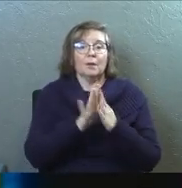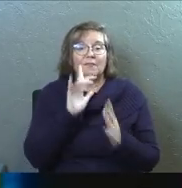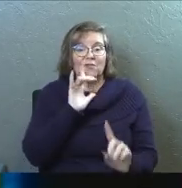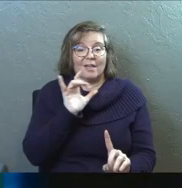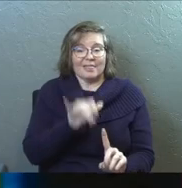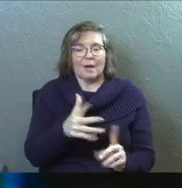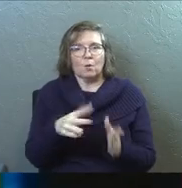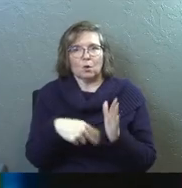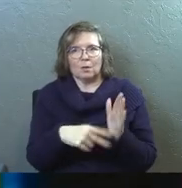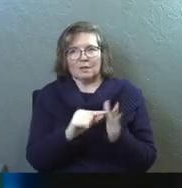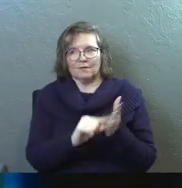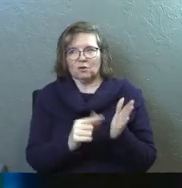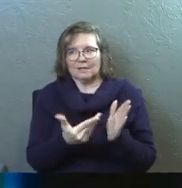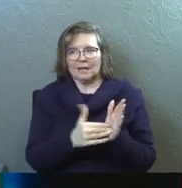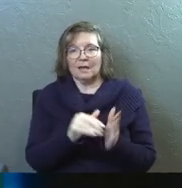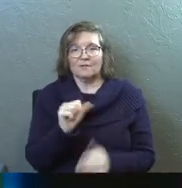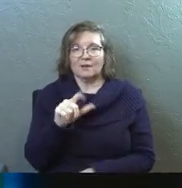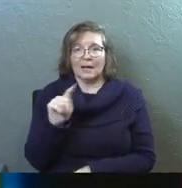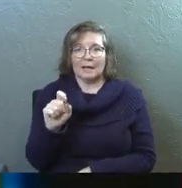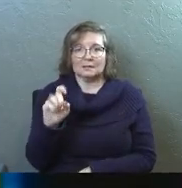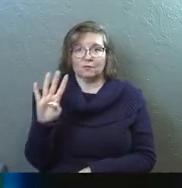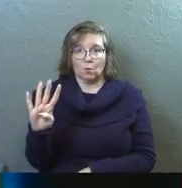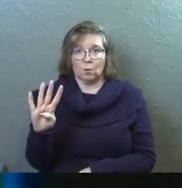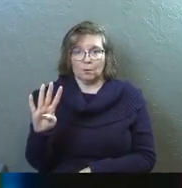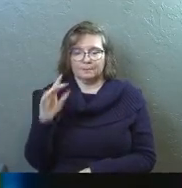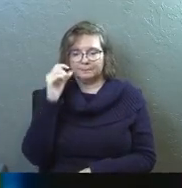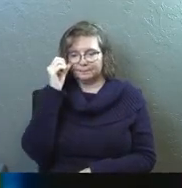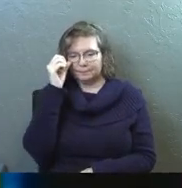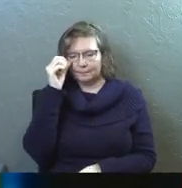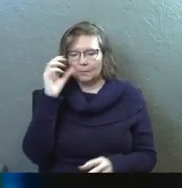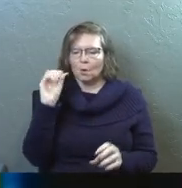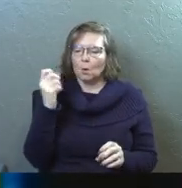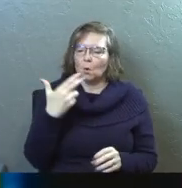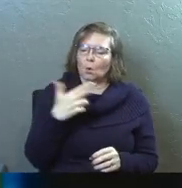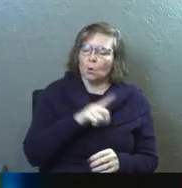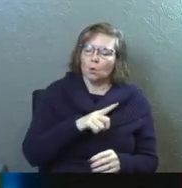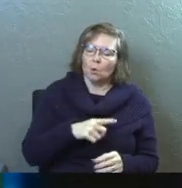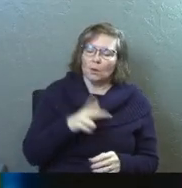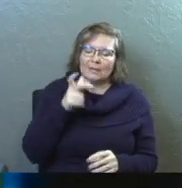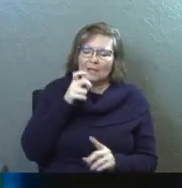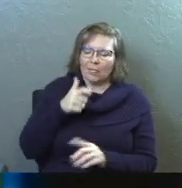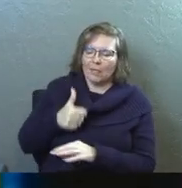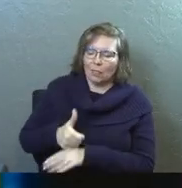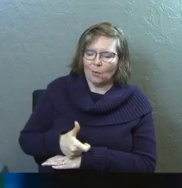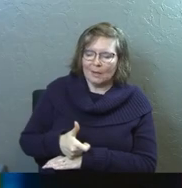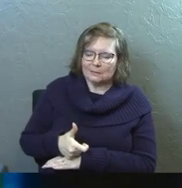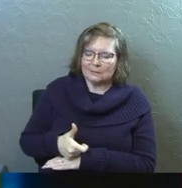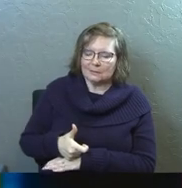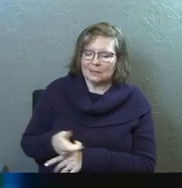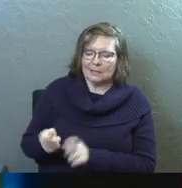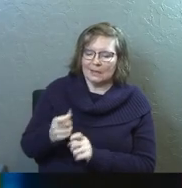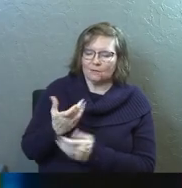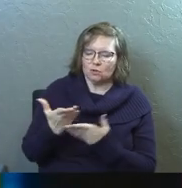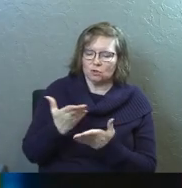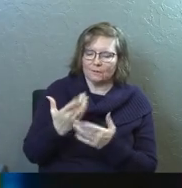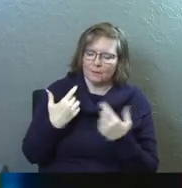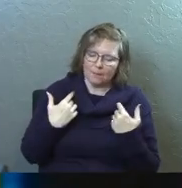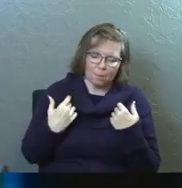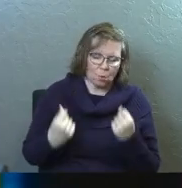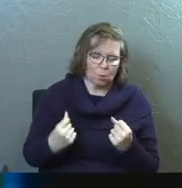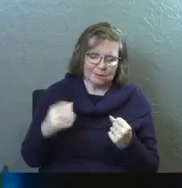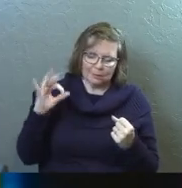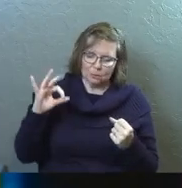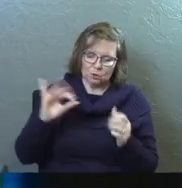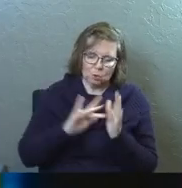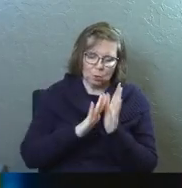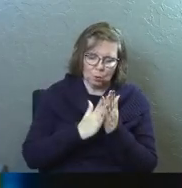that. I want to read this verse again from Acts chapter four. And now, O Lord, hear their threats and give us your servants great boldness in